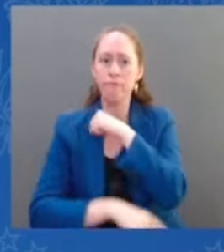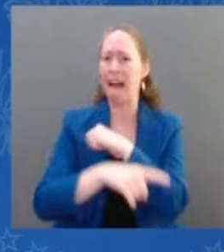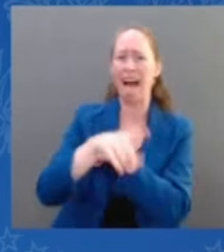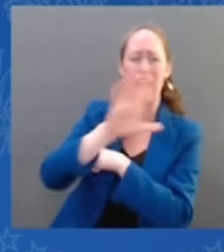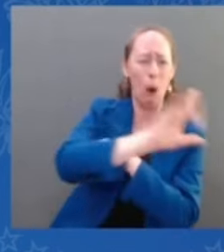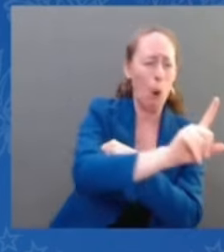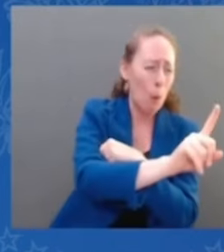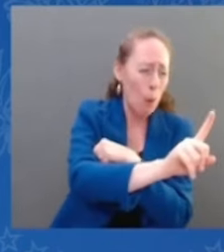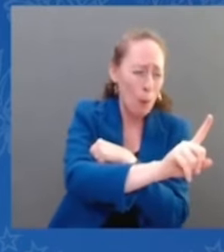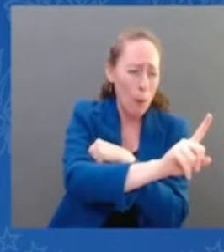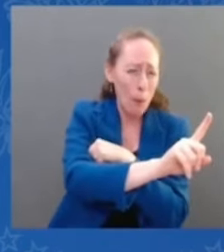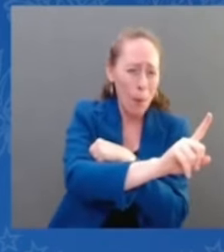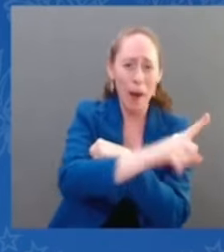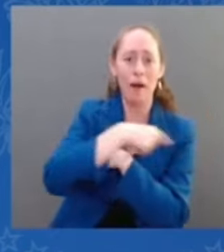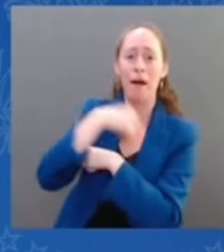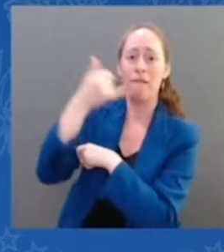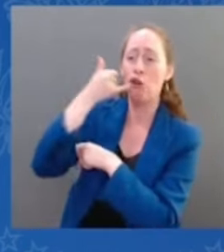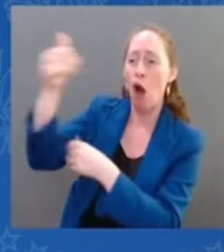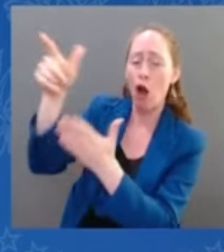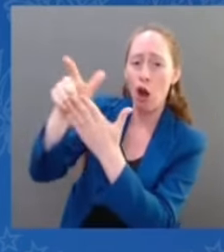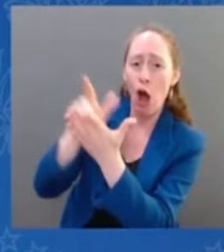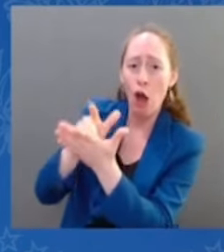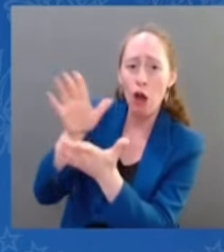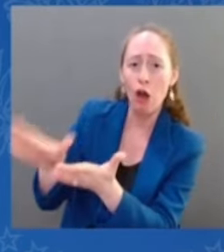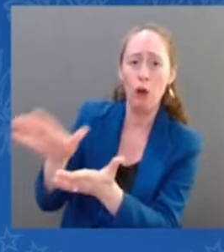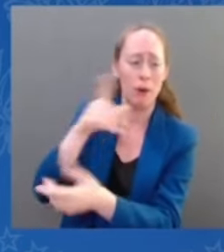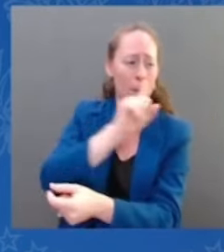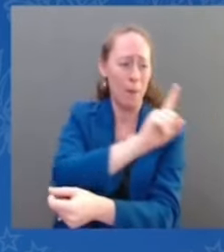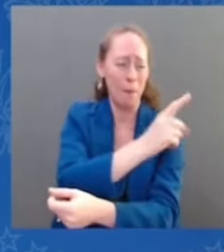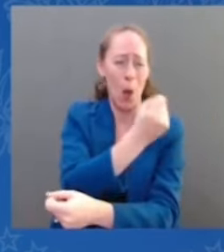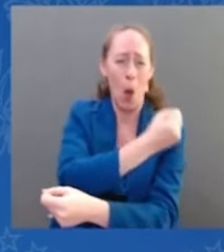provides a life-saving care. It's outrageous.